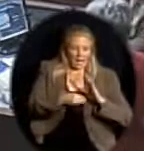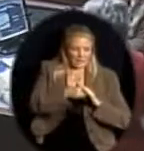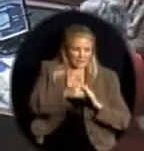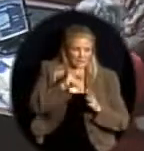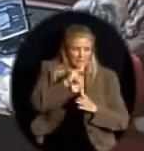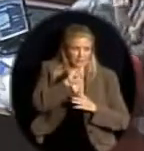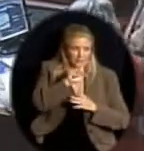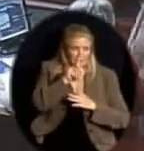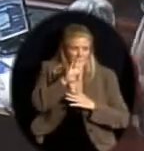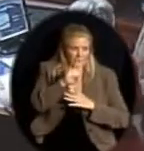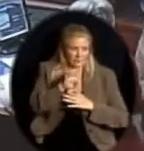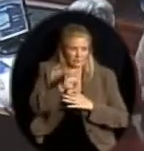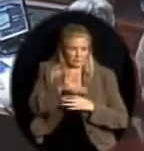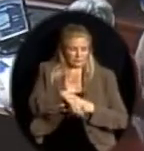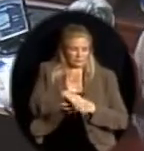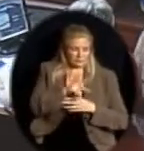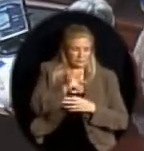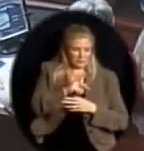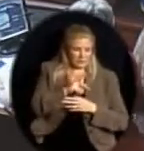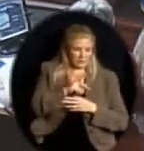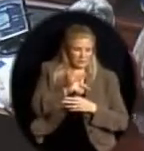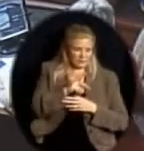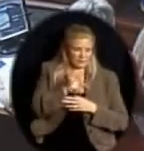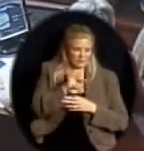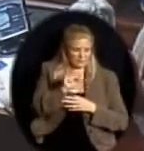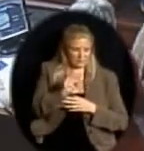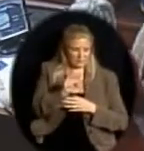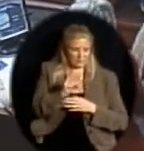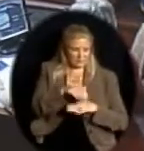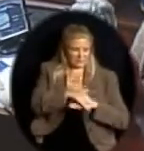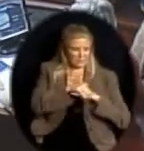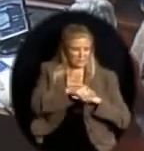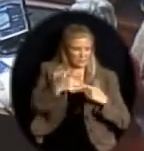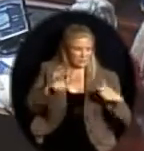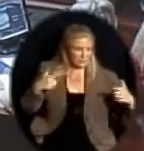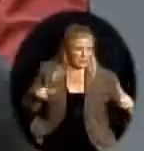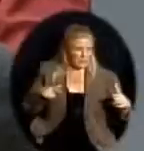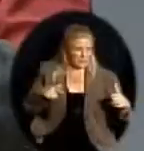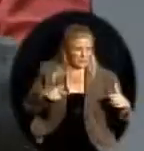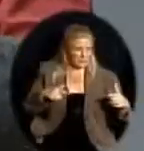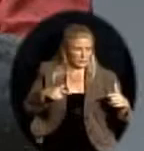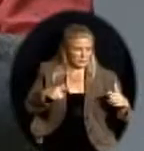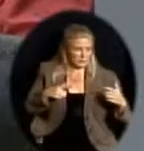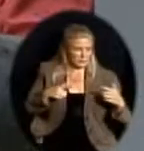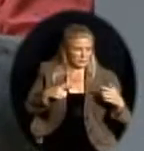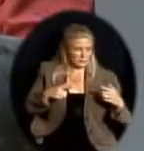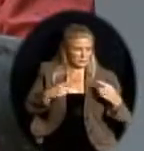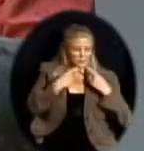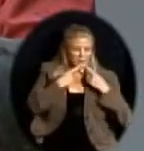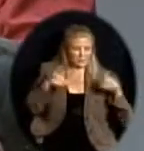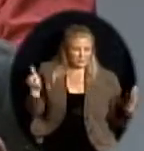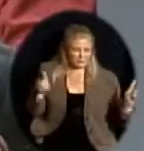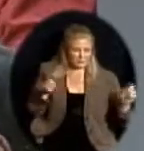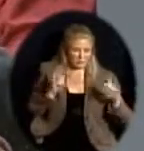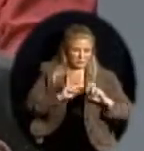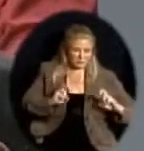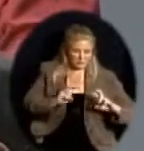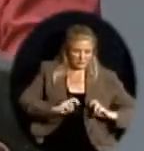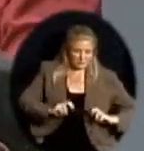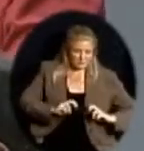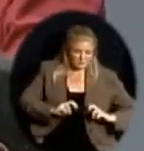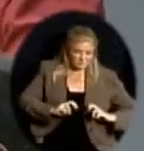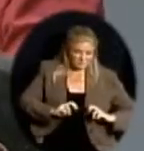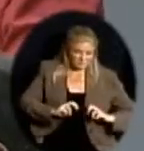Kansas English language proficiency assessment is designed to measure progress from year to year on those skills that are